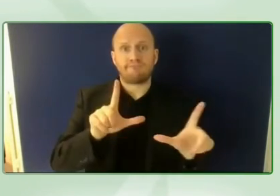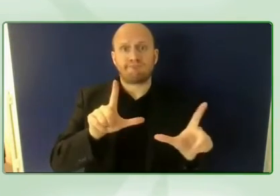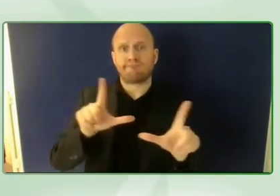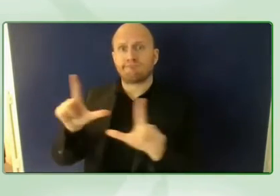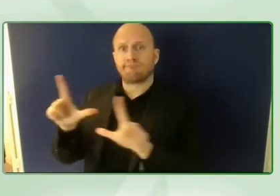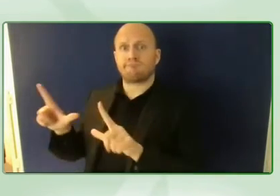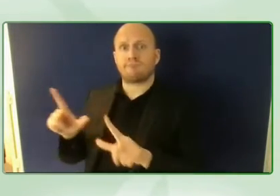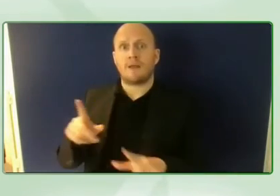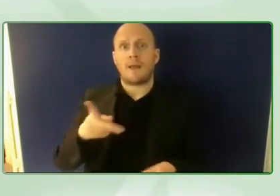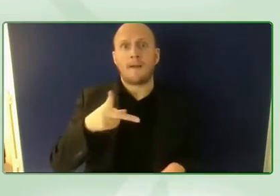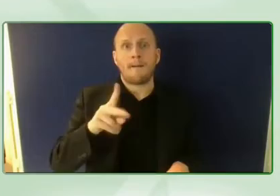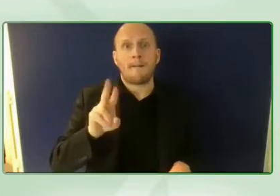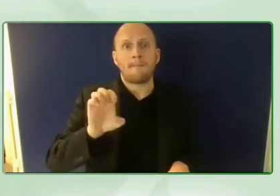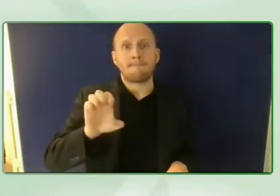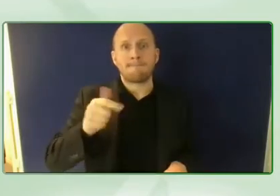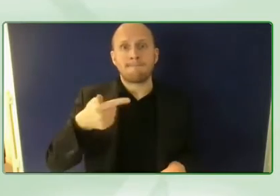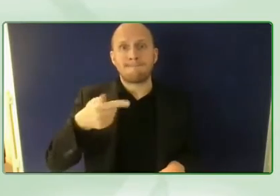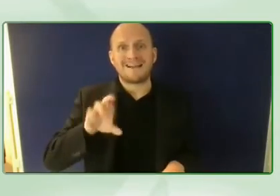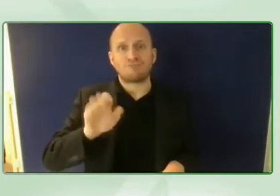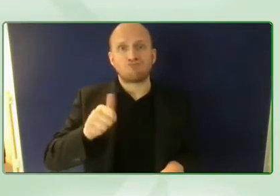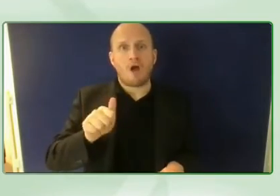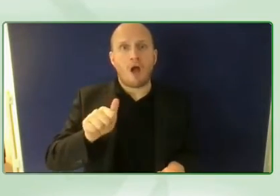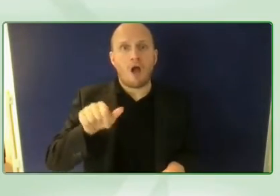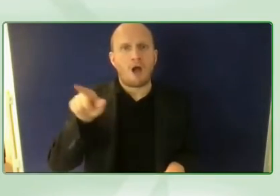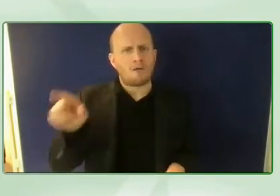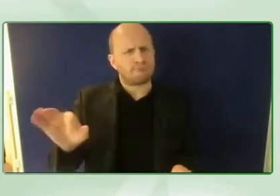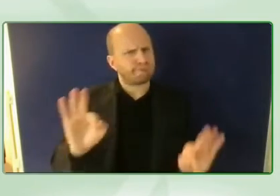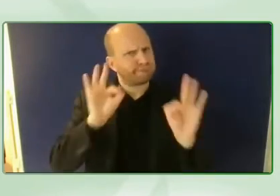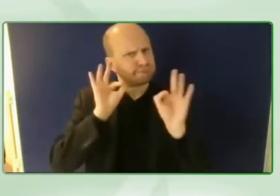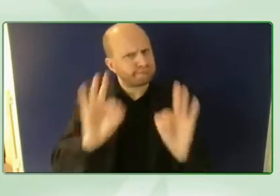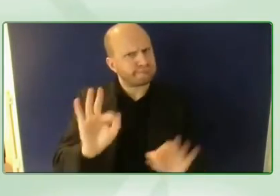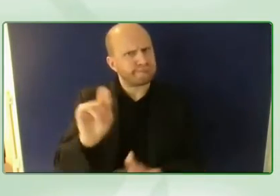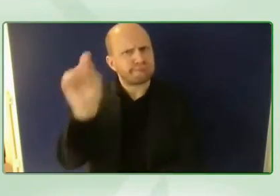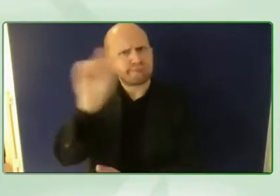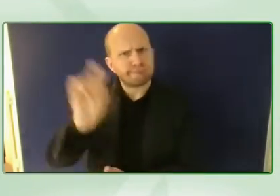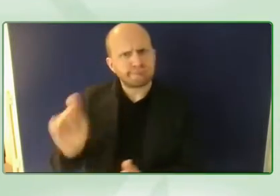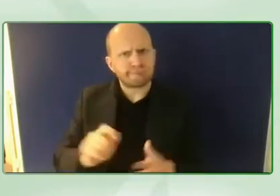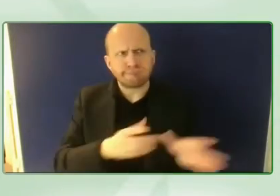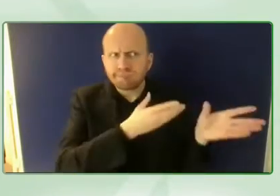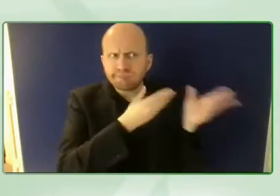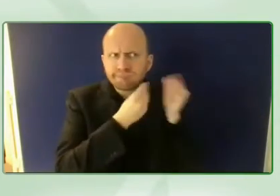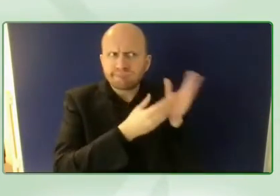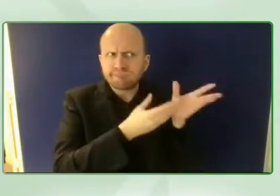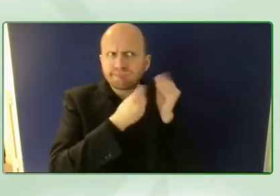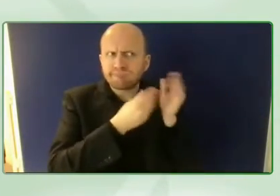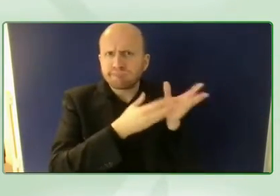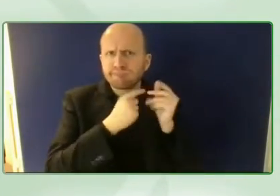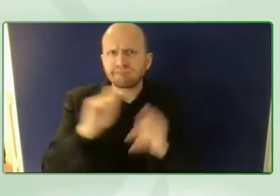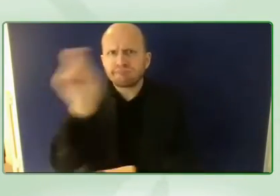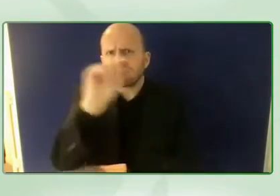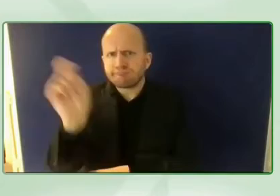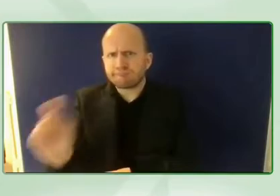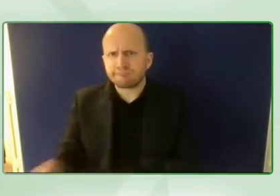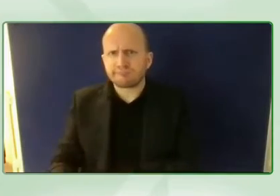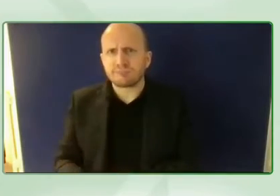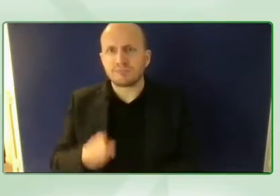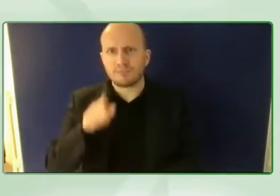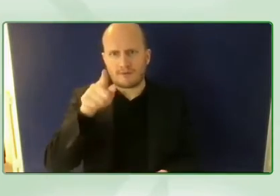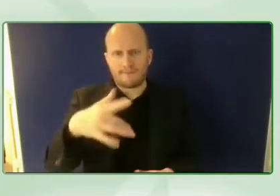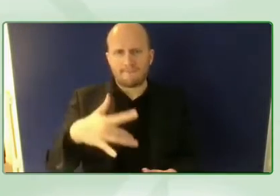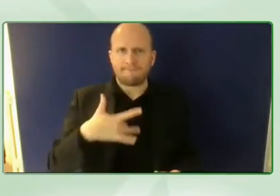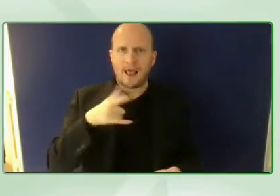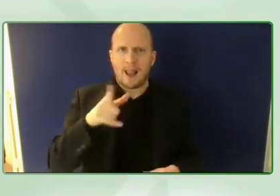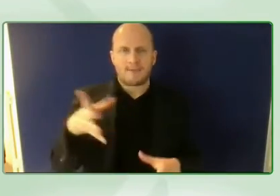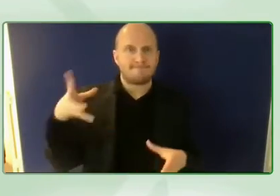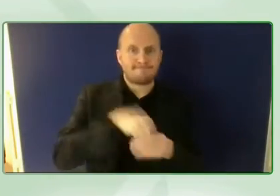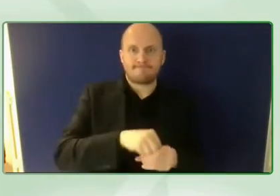our very very talented graphic facilitator who has been with us many years she feels like she's part of the zero project family and